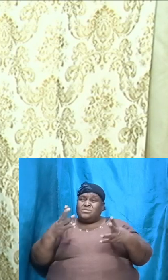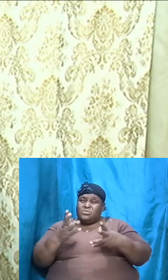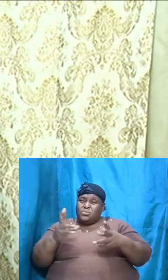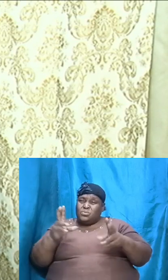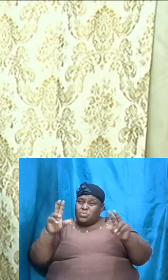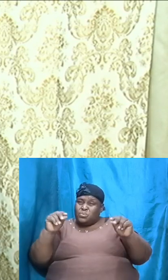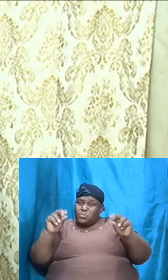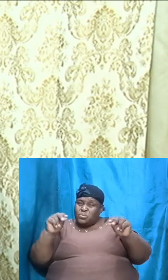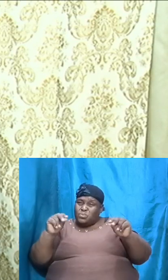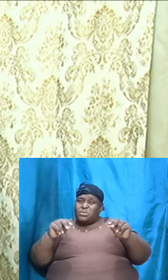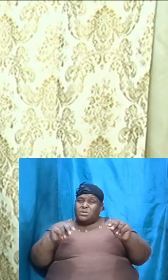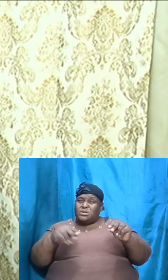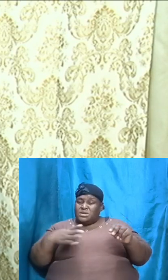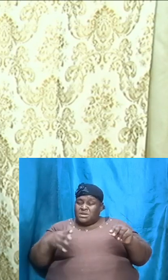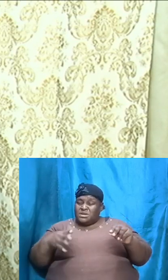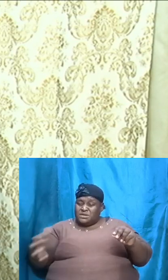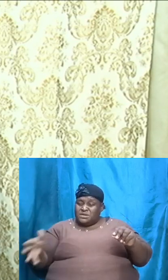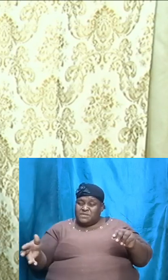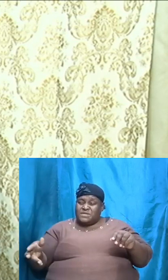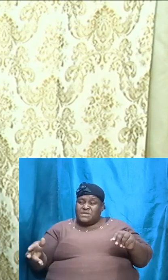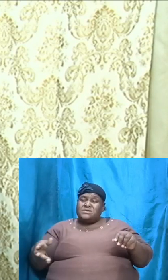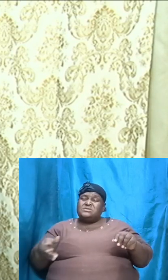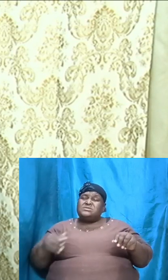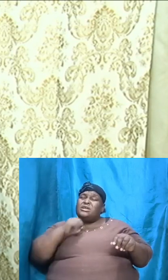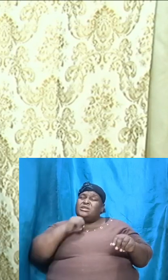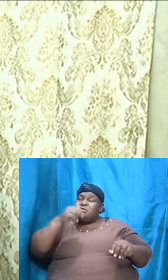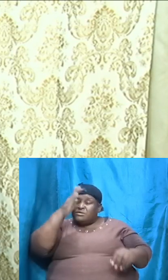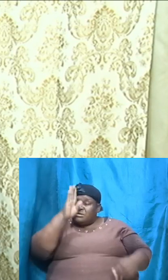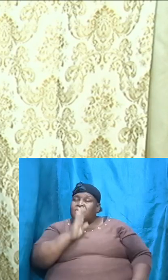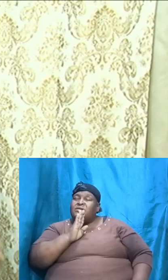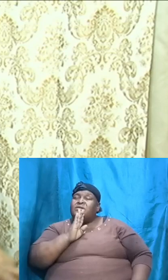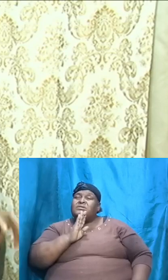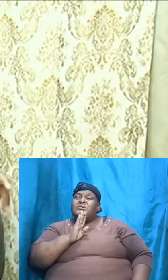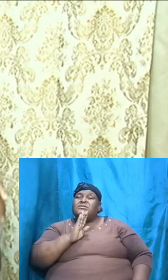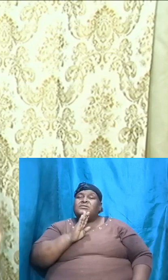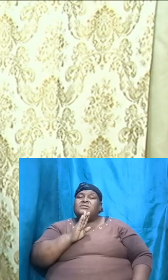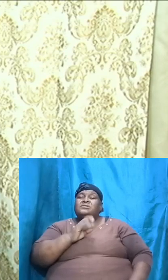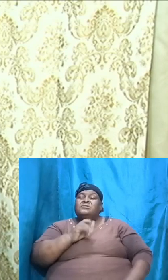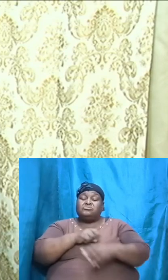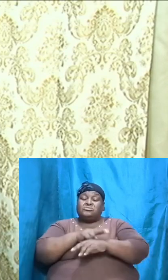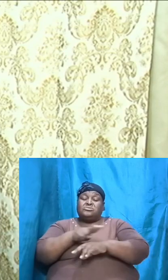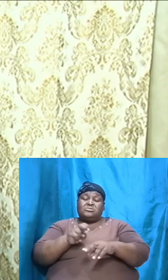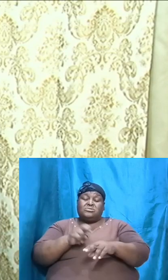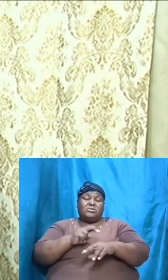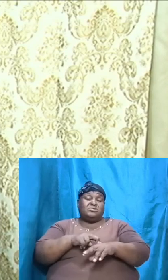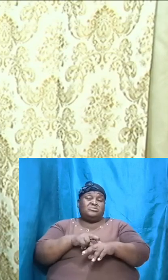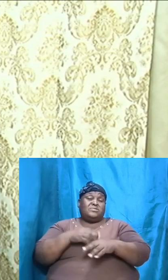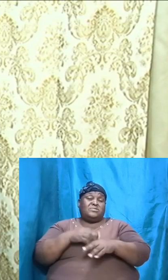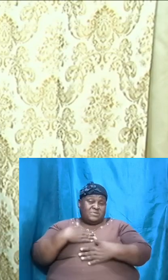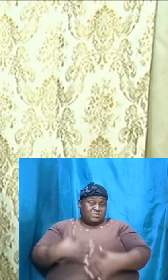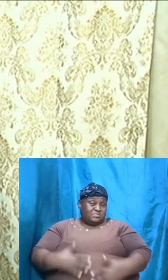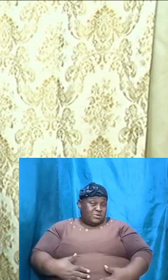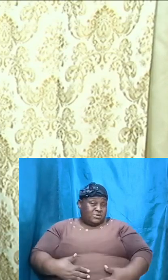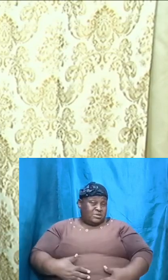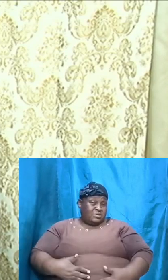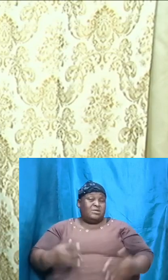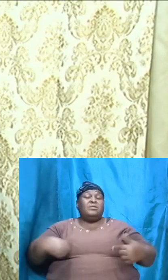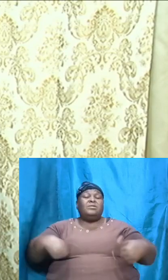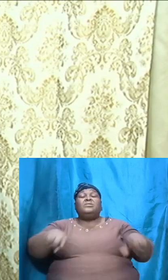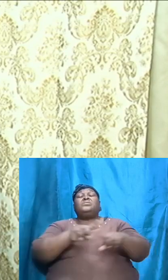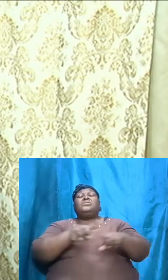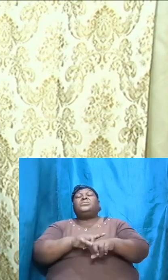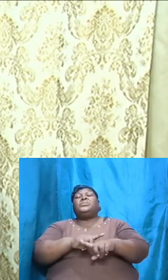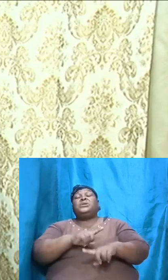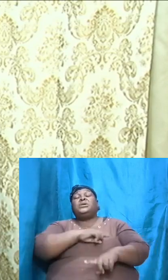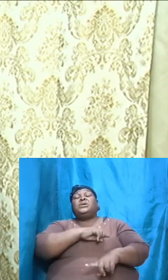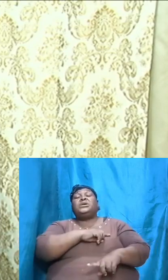that are depraved, the things that are ungodly. It is the nature of flesh. So we that are moving